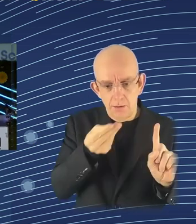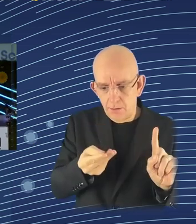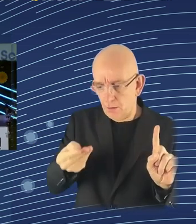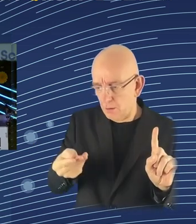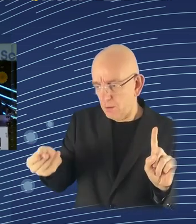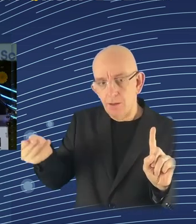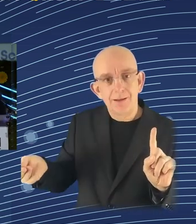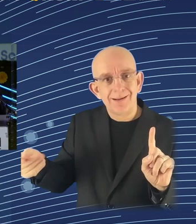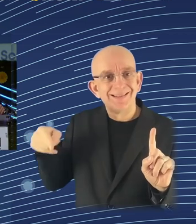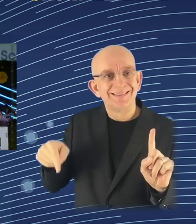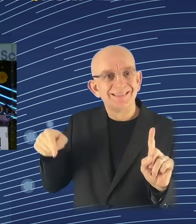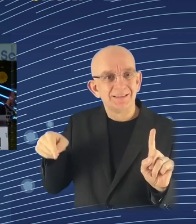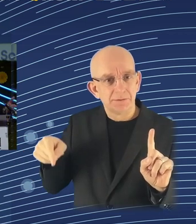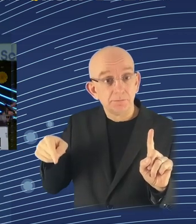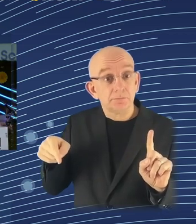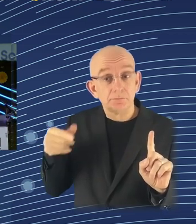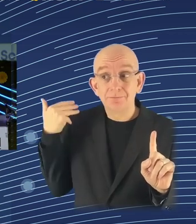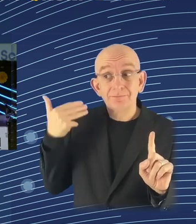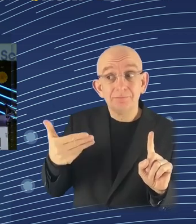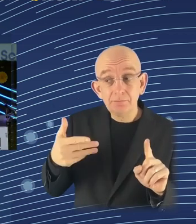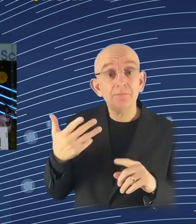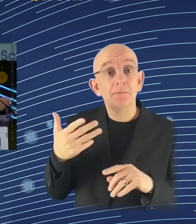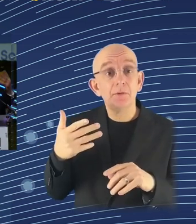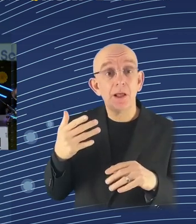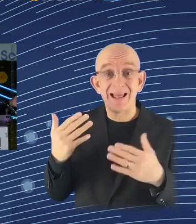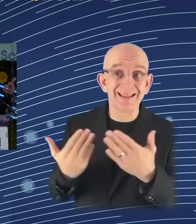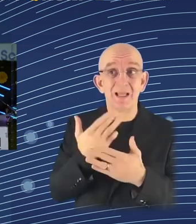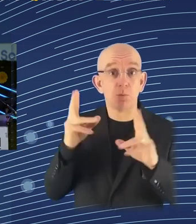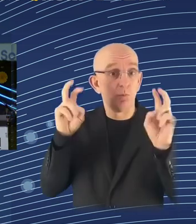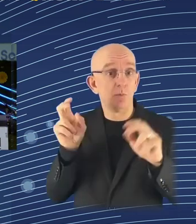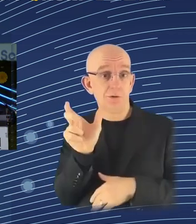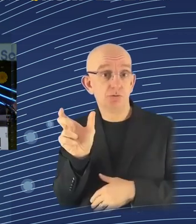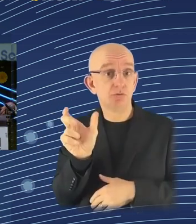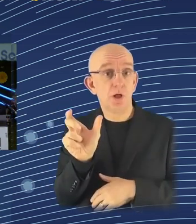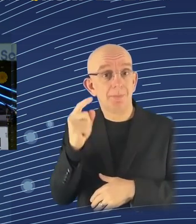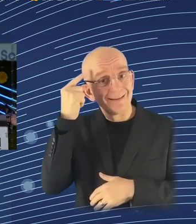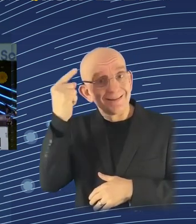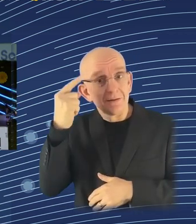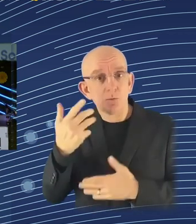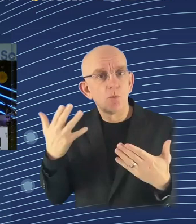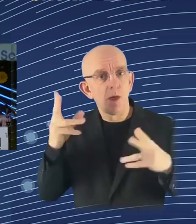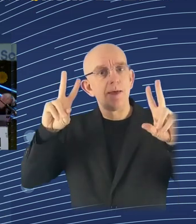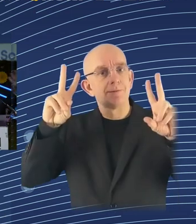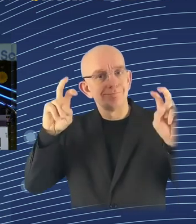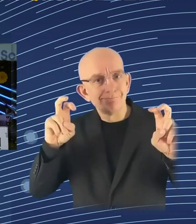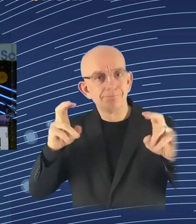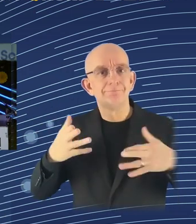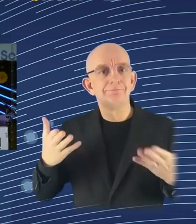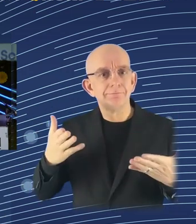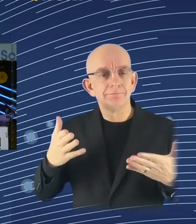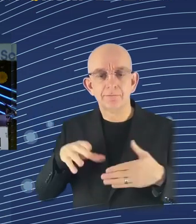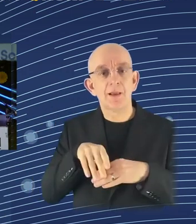friendly country to offshore. Americans choose in Mexico and Brazil, for example, instead of